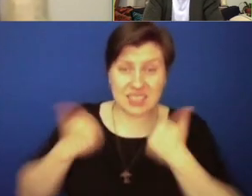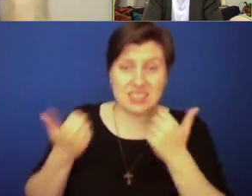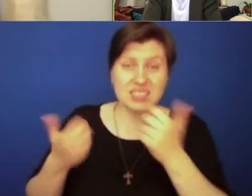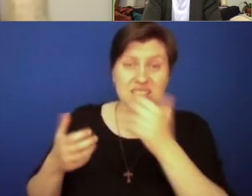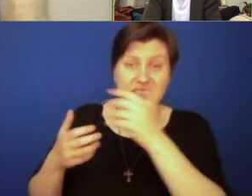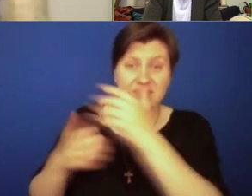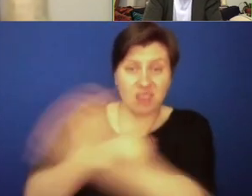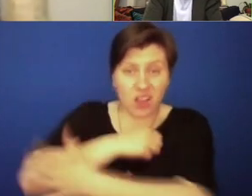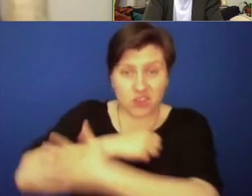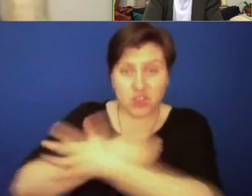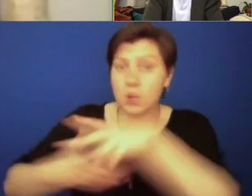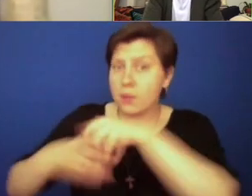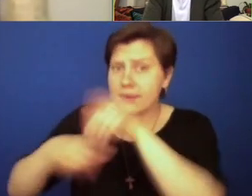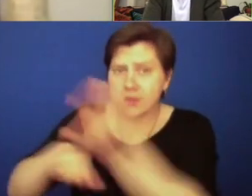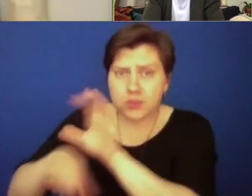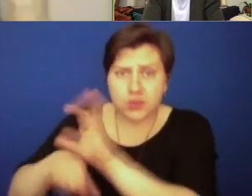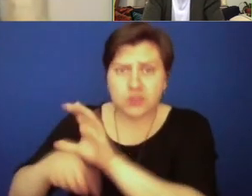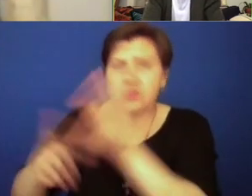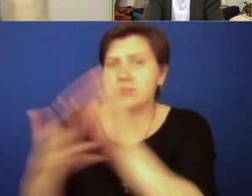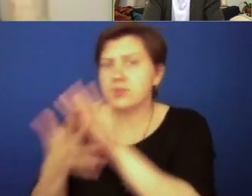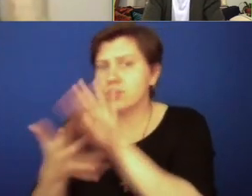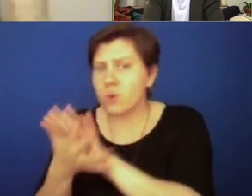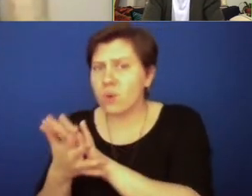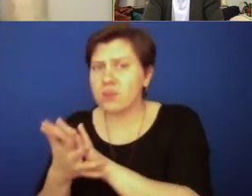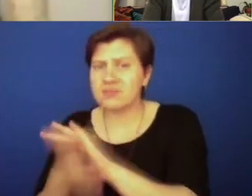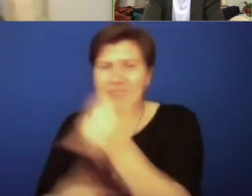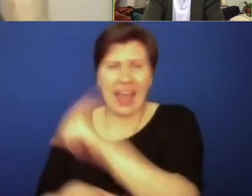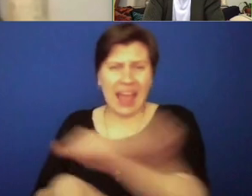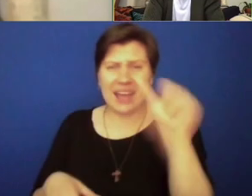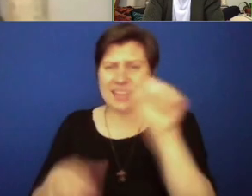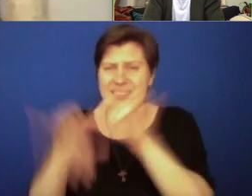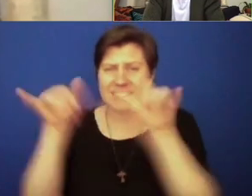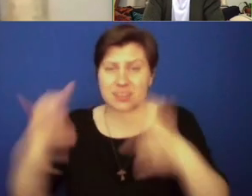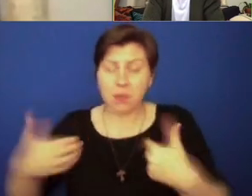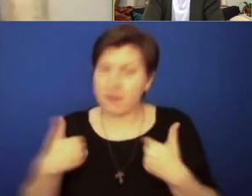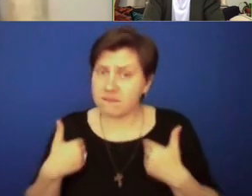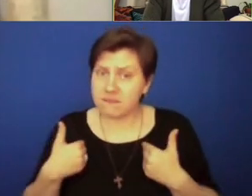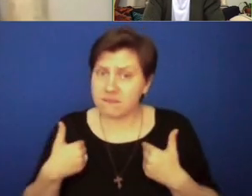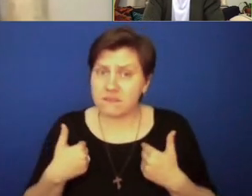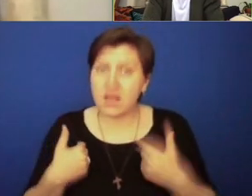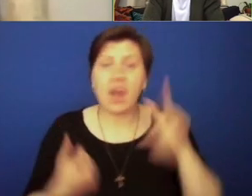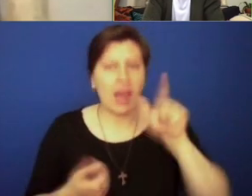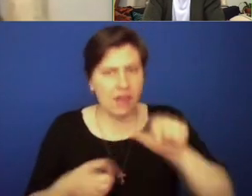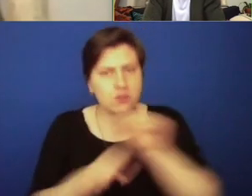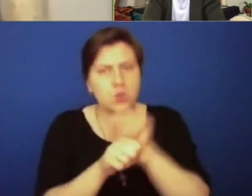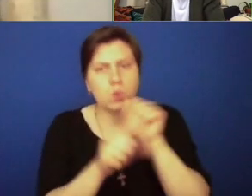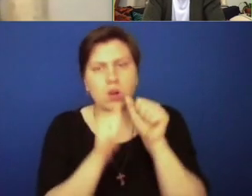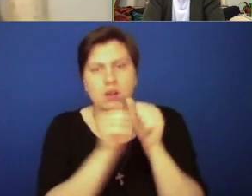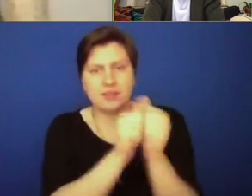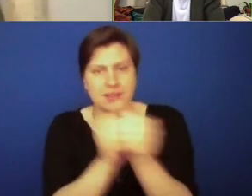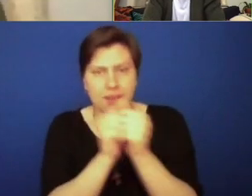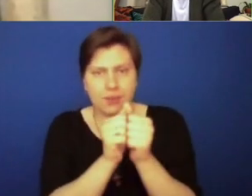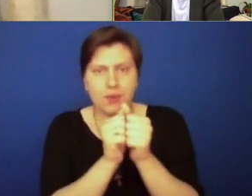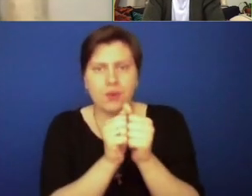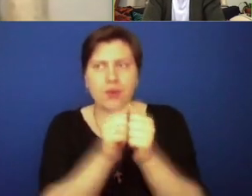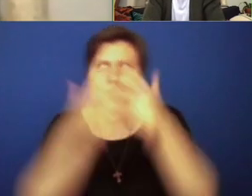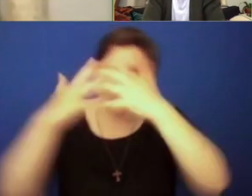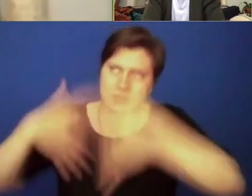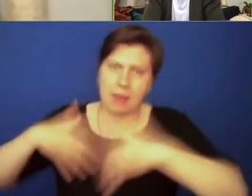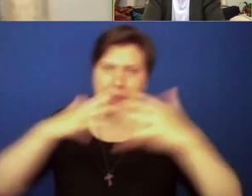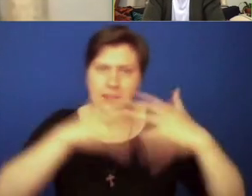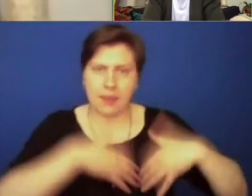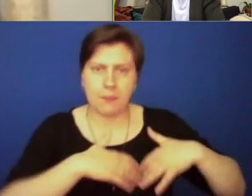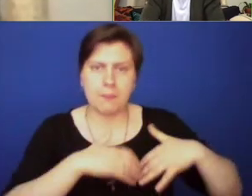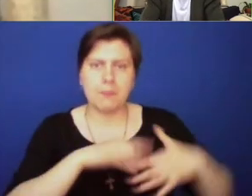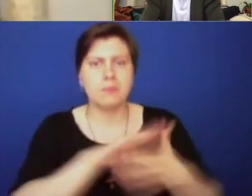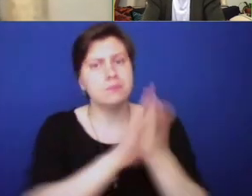country, within our church, within our schools, within any system, and we have to work together to dismantle those and make the world more just